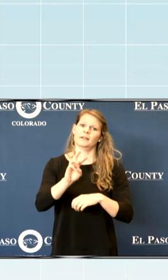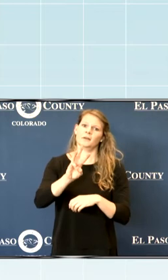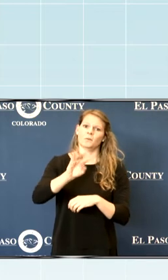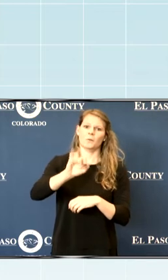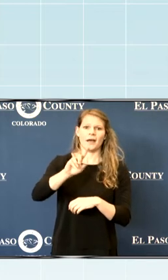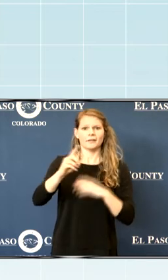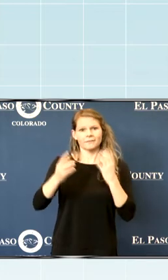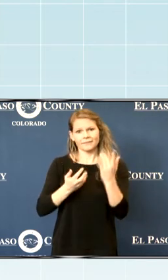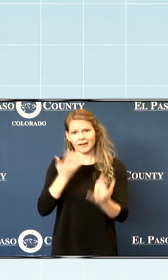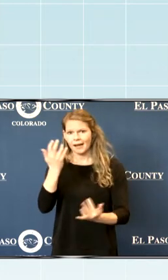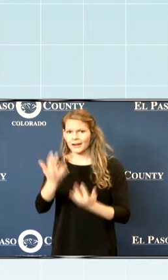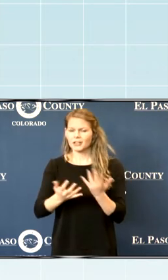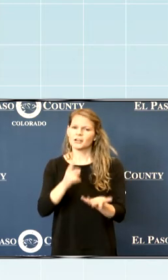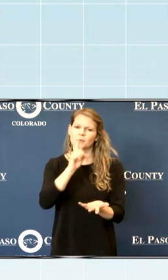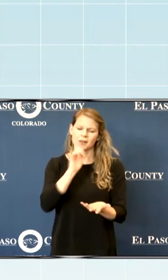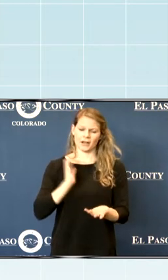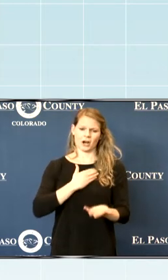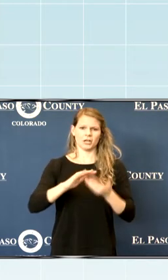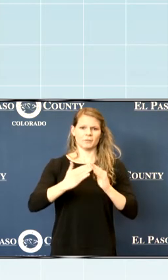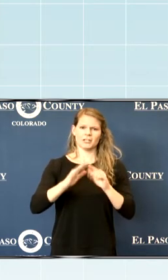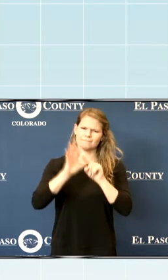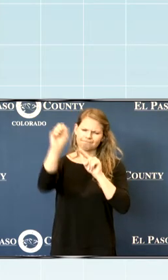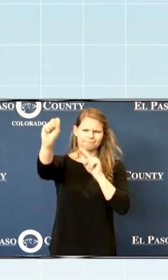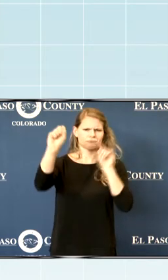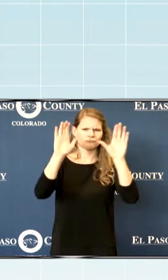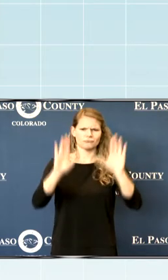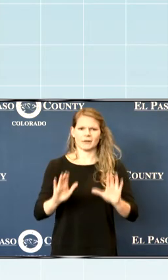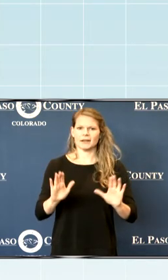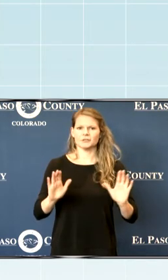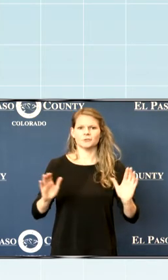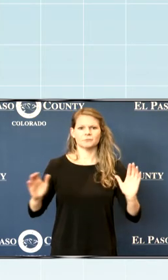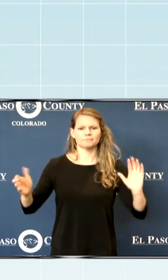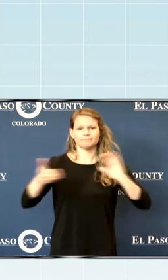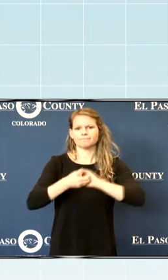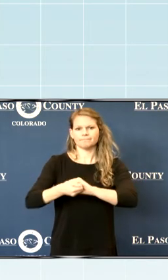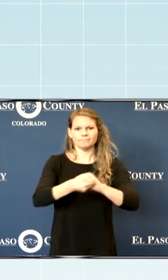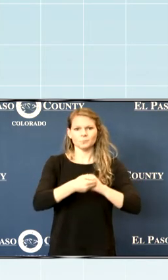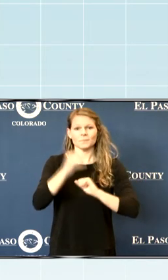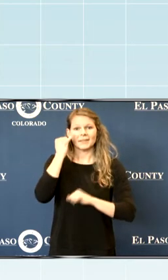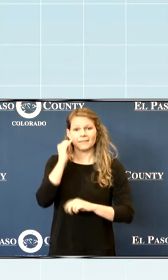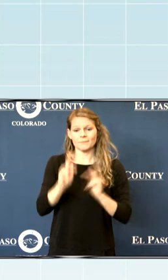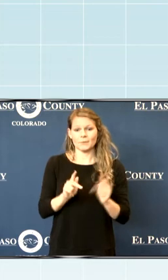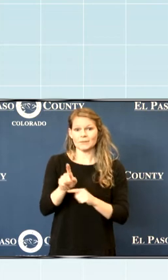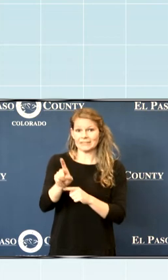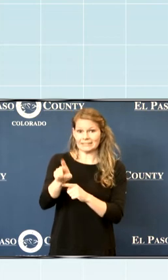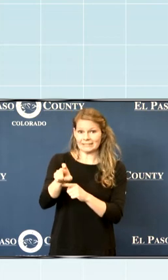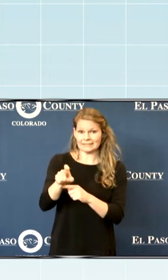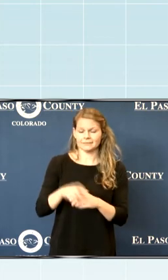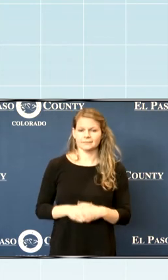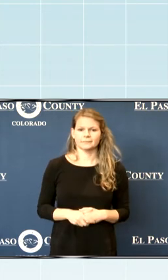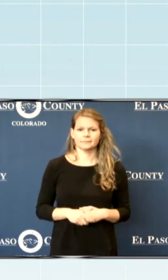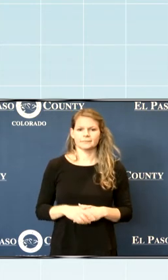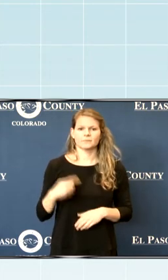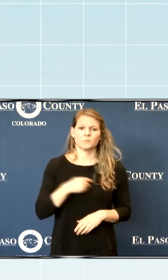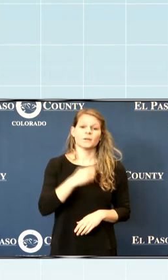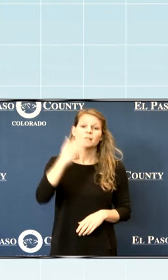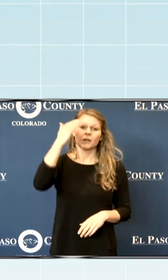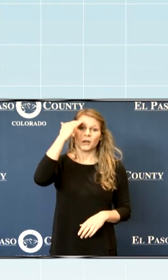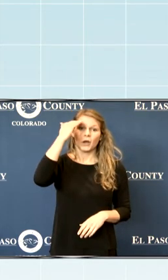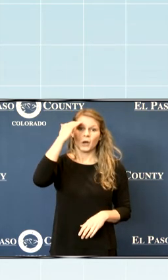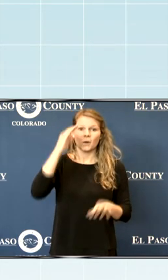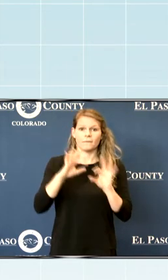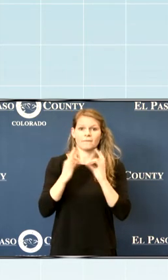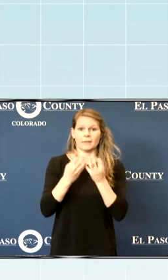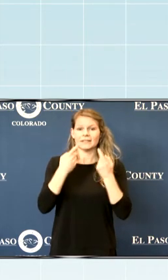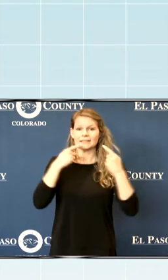this is an exceptional community that comes together when people are in need. And we know the